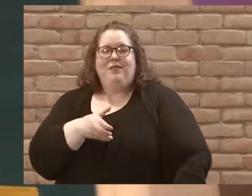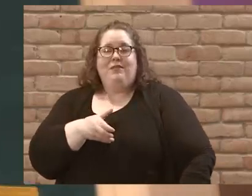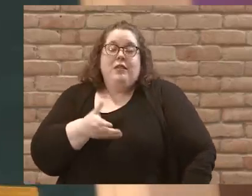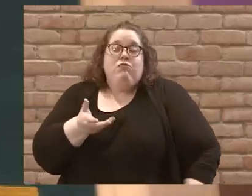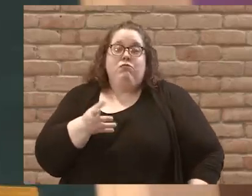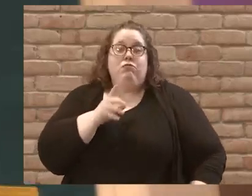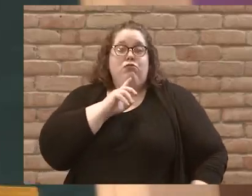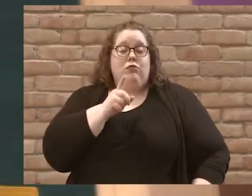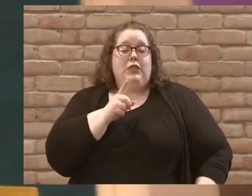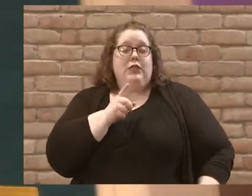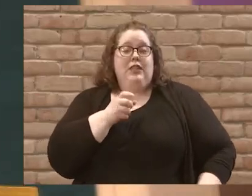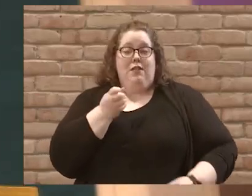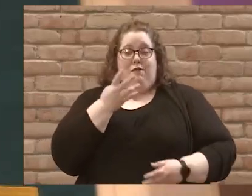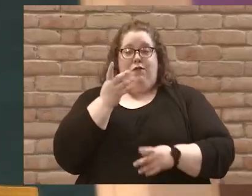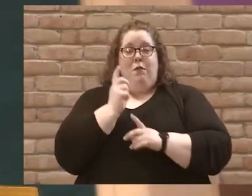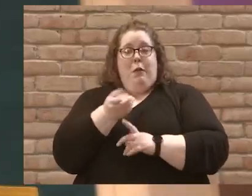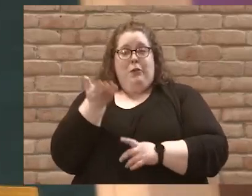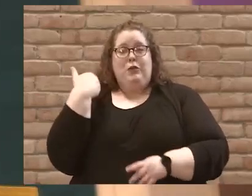a moment ago.